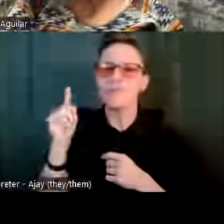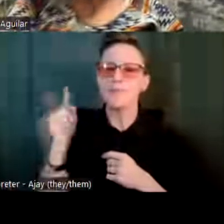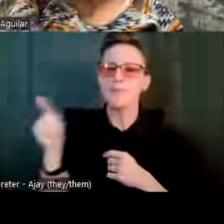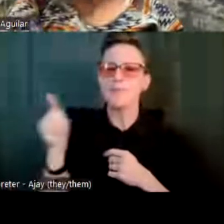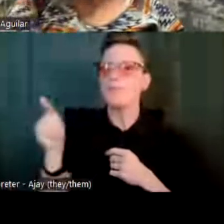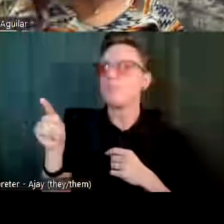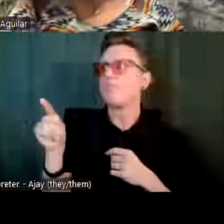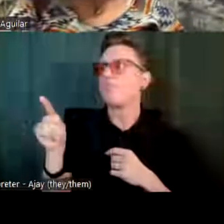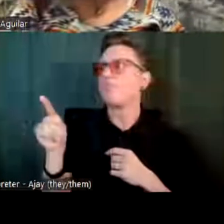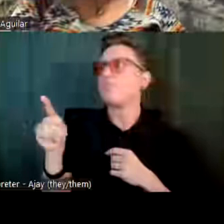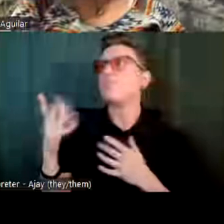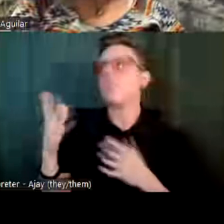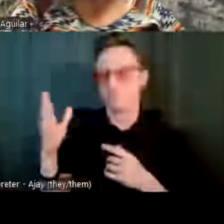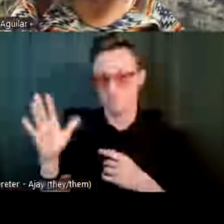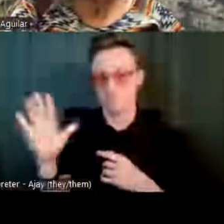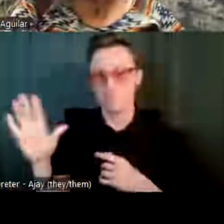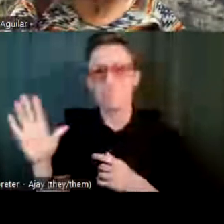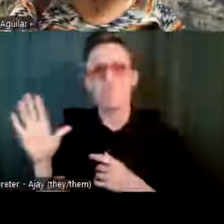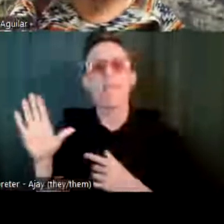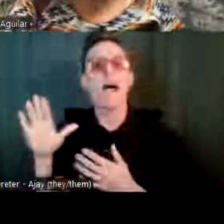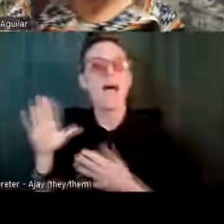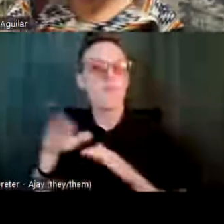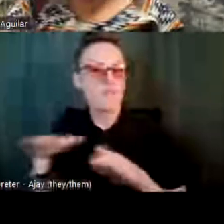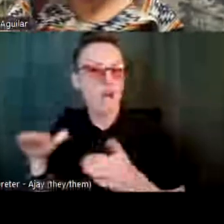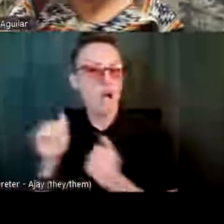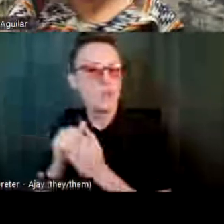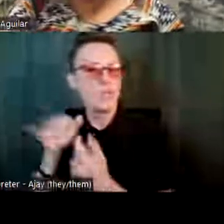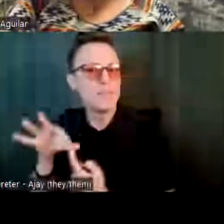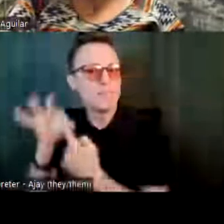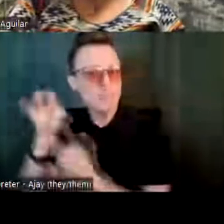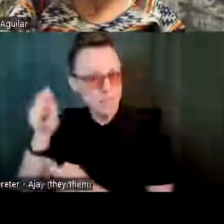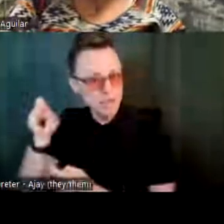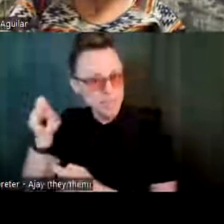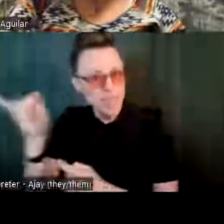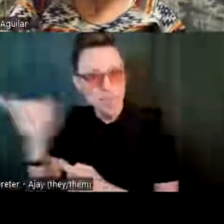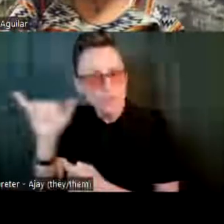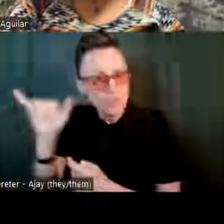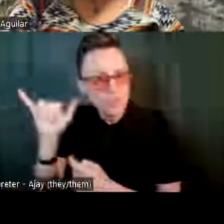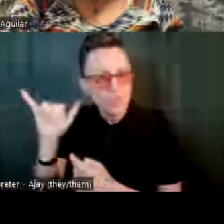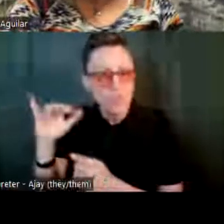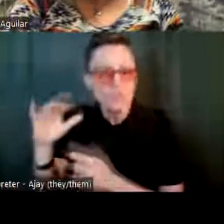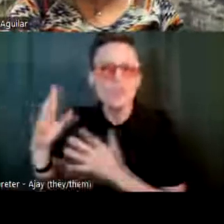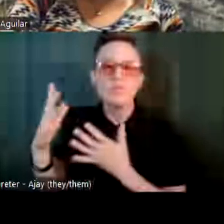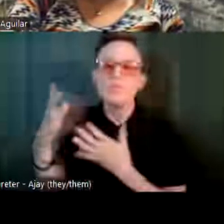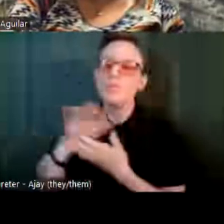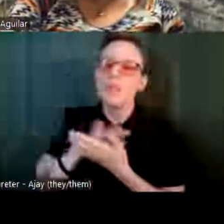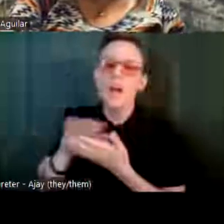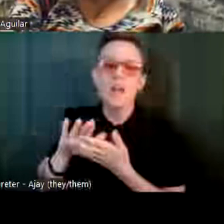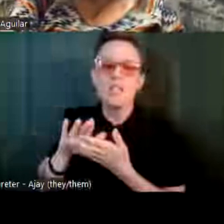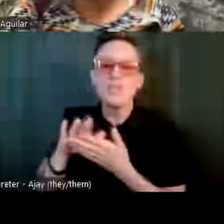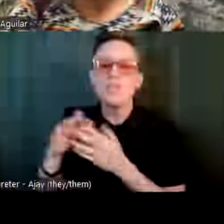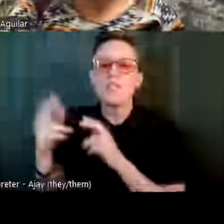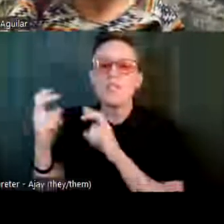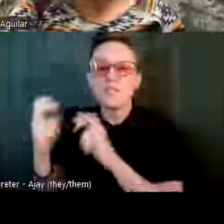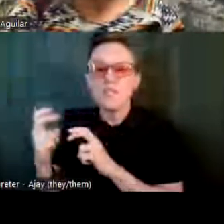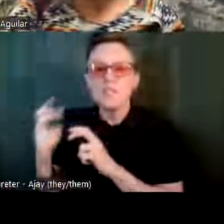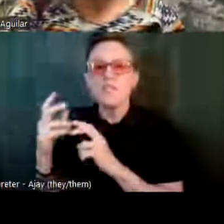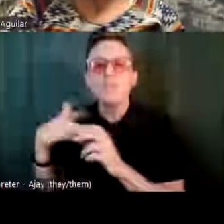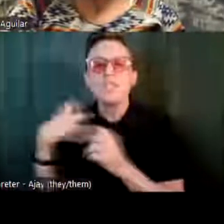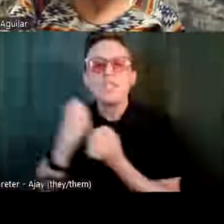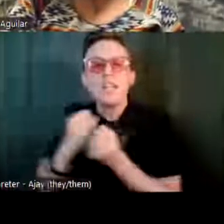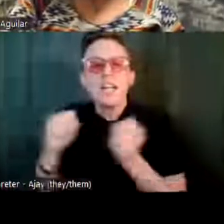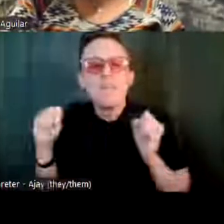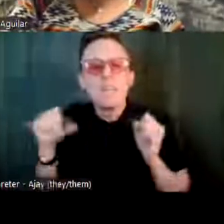also a mother of a child with special needs. Um, and it's just so nice to have a safe place because